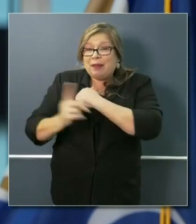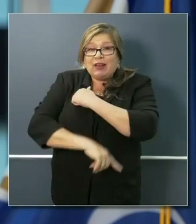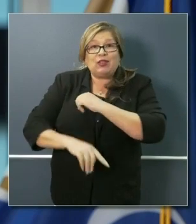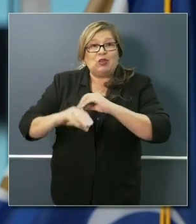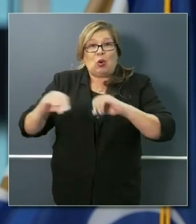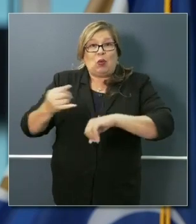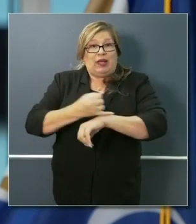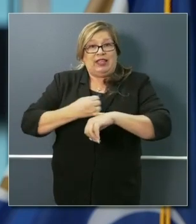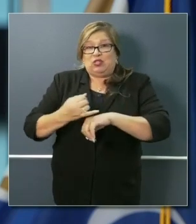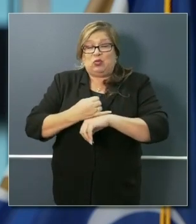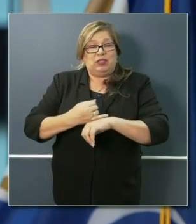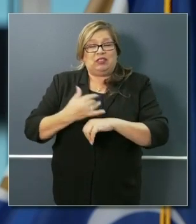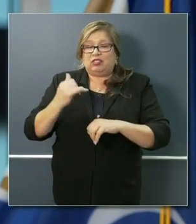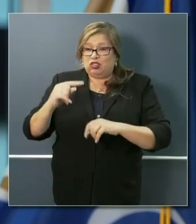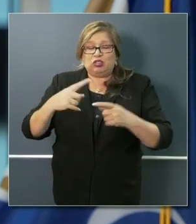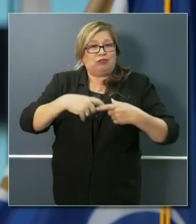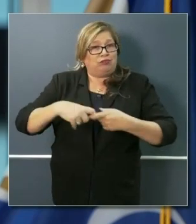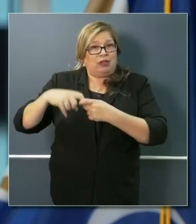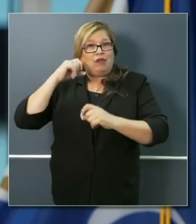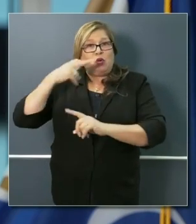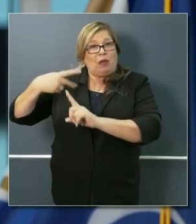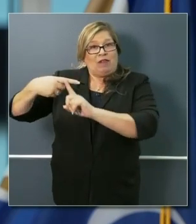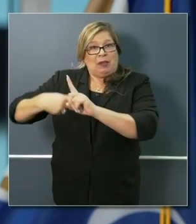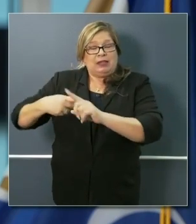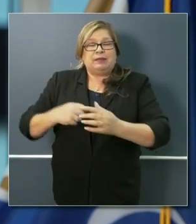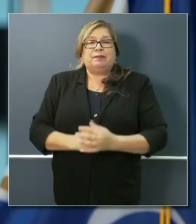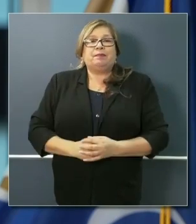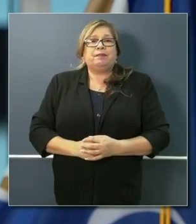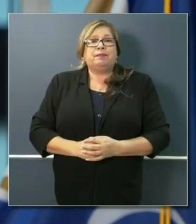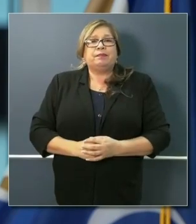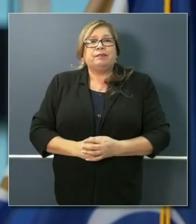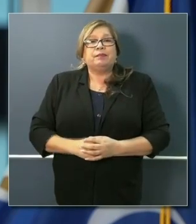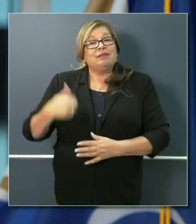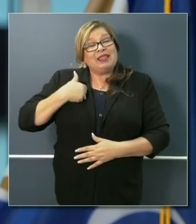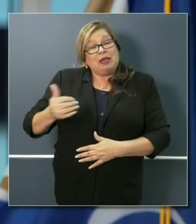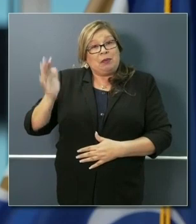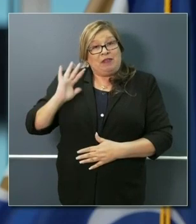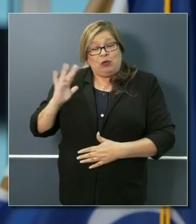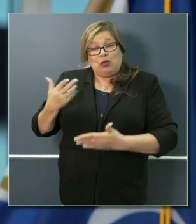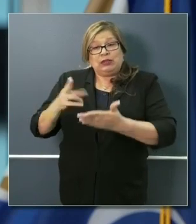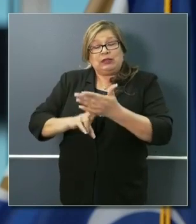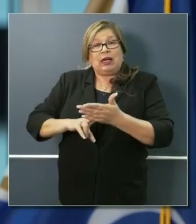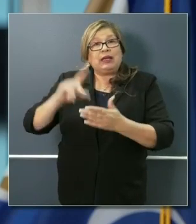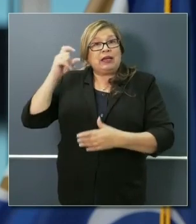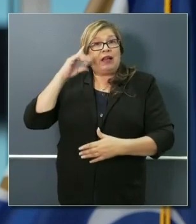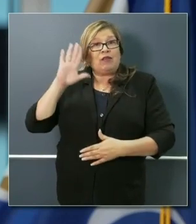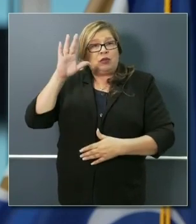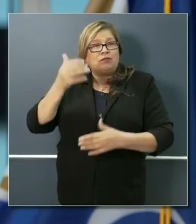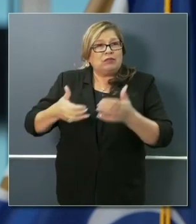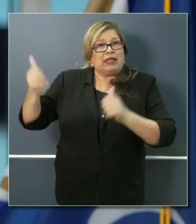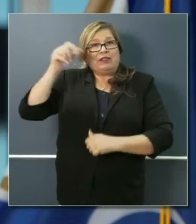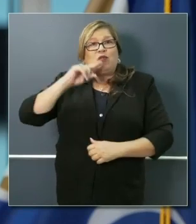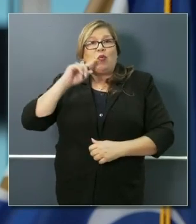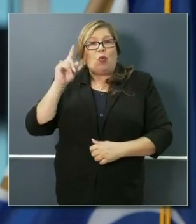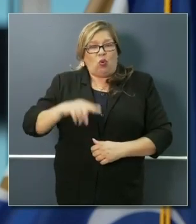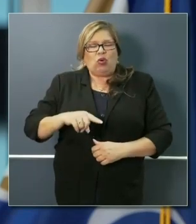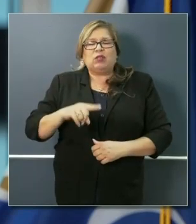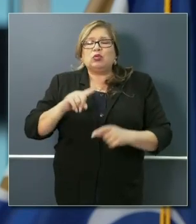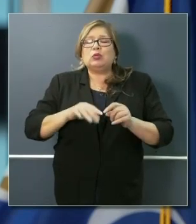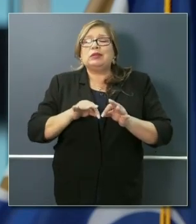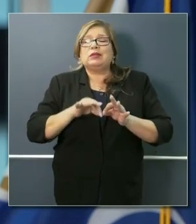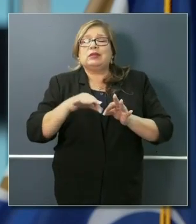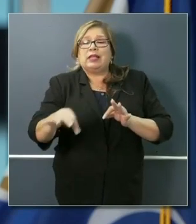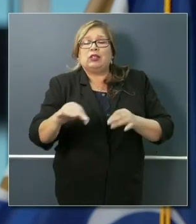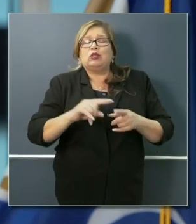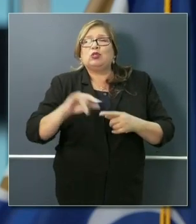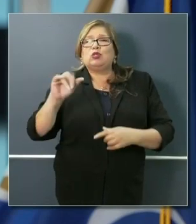a loan. I had previously signed an executive order extending for a number of months through July 31st